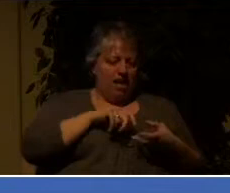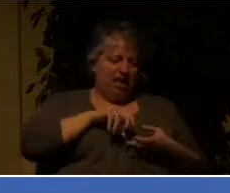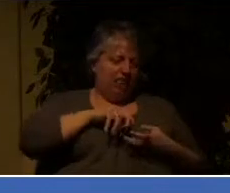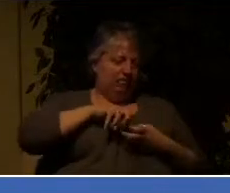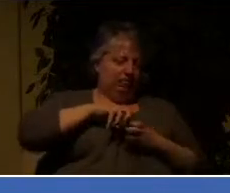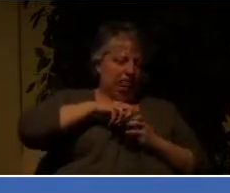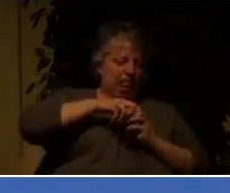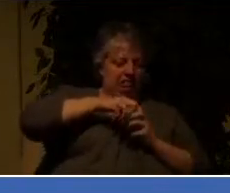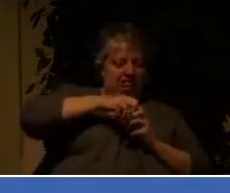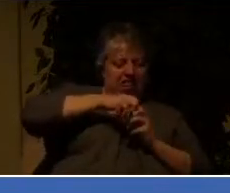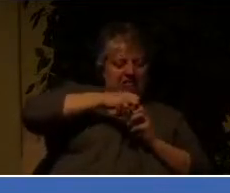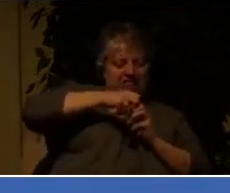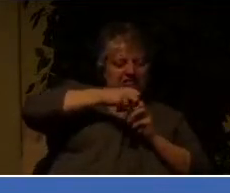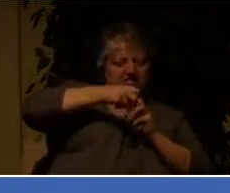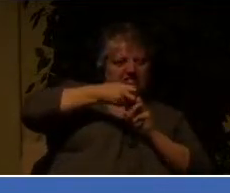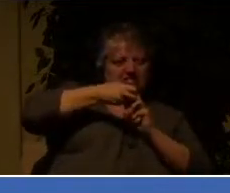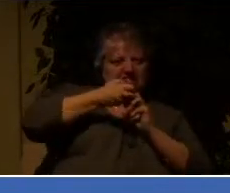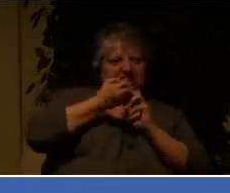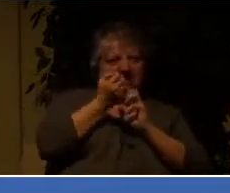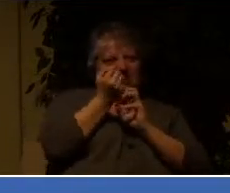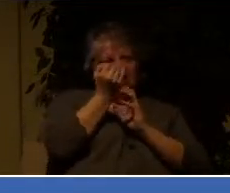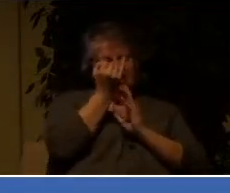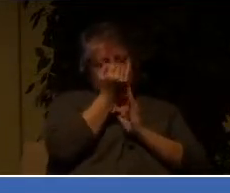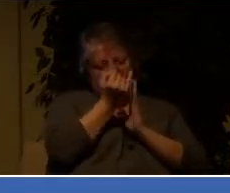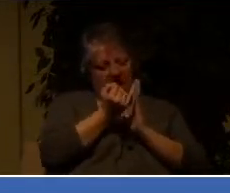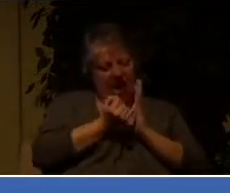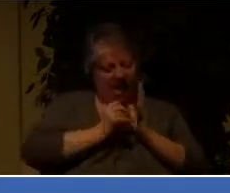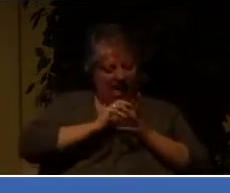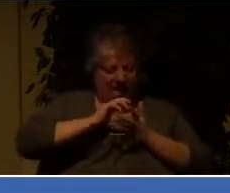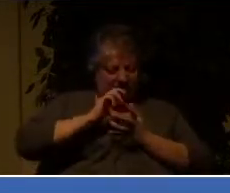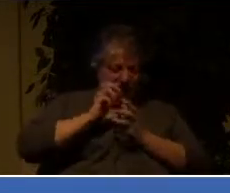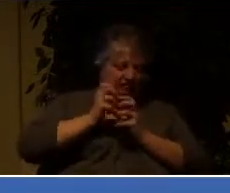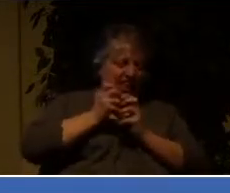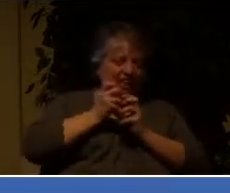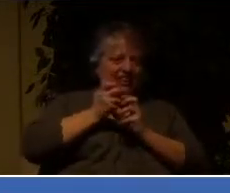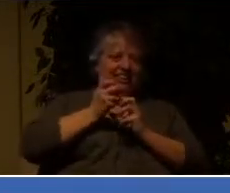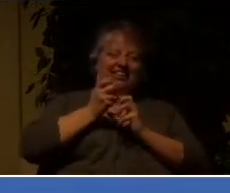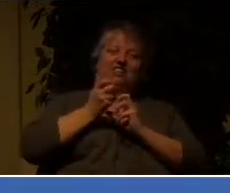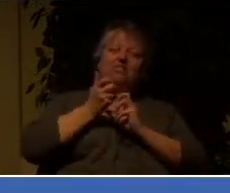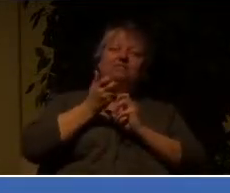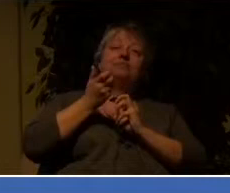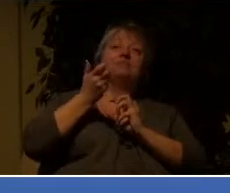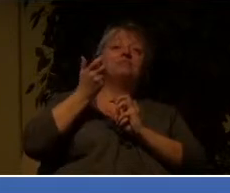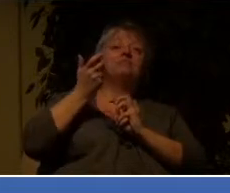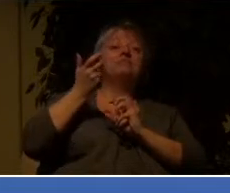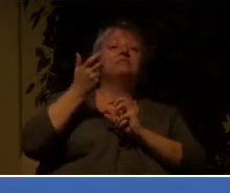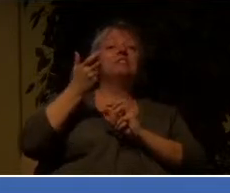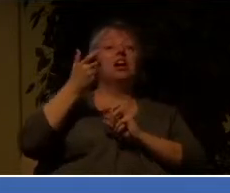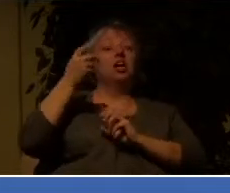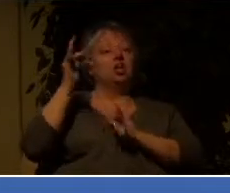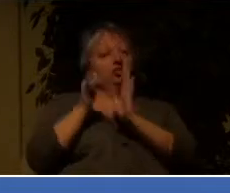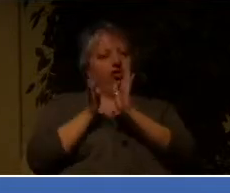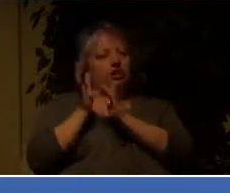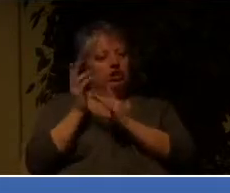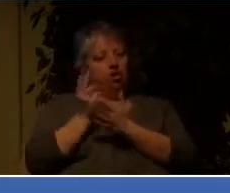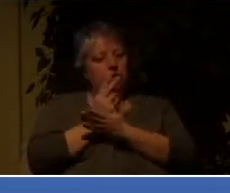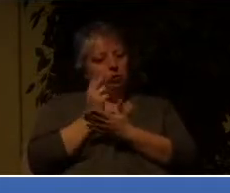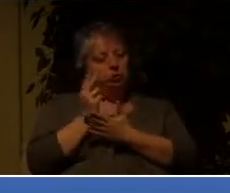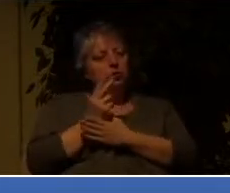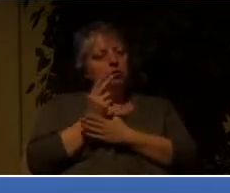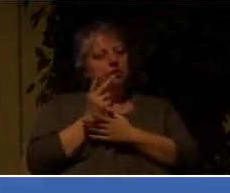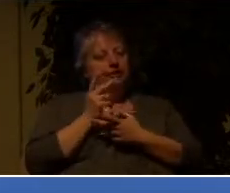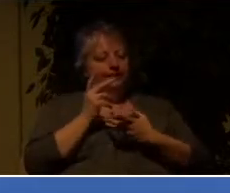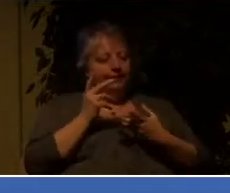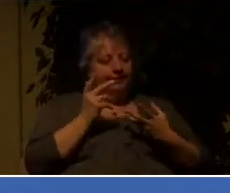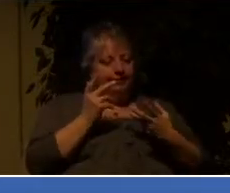along and he flushes it out in the open and he uses the events of life, including persecution, to flush out our